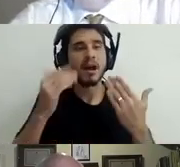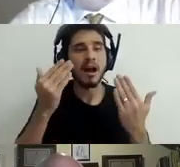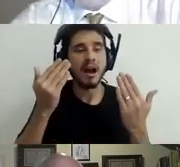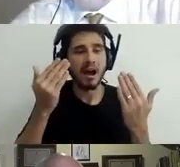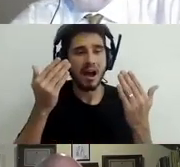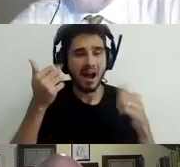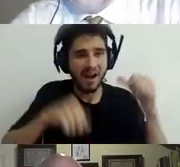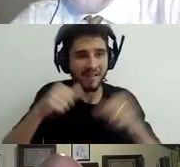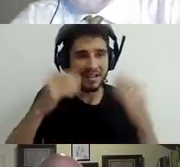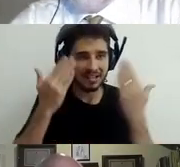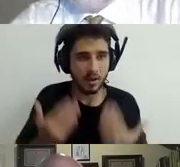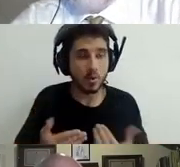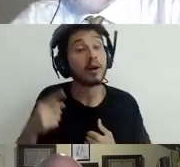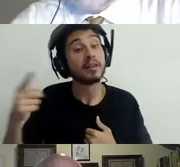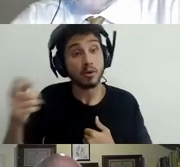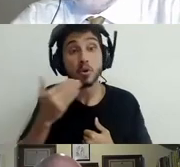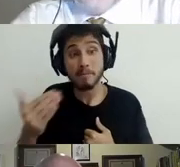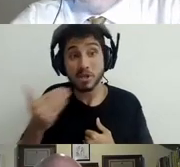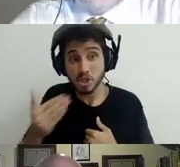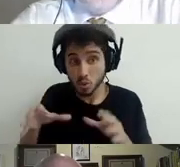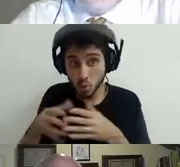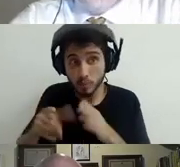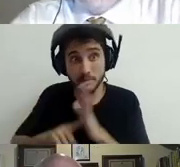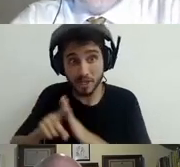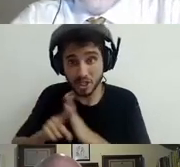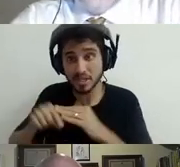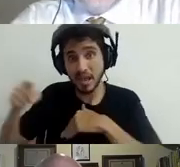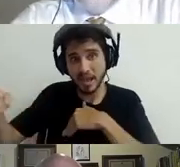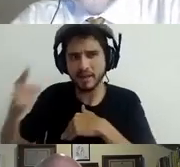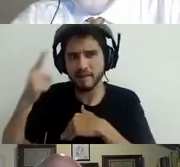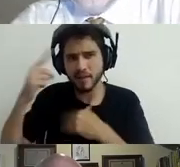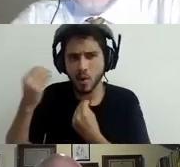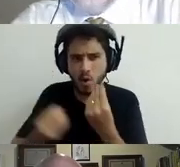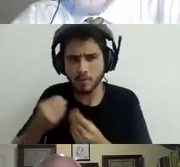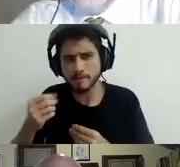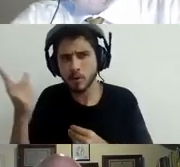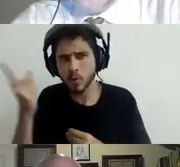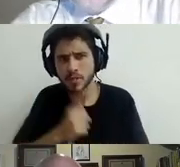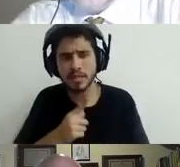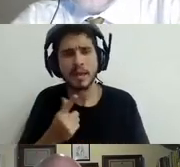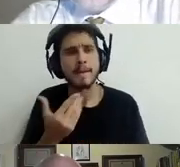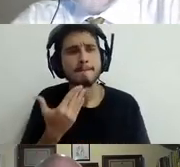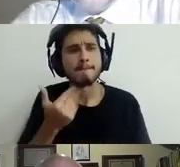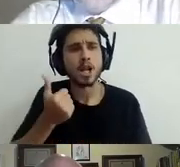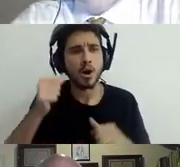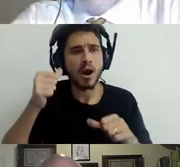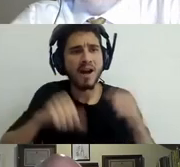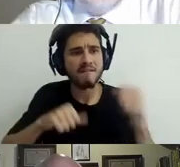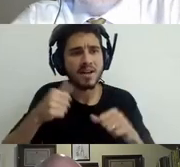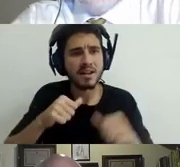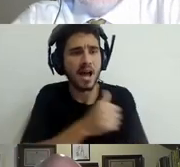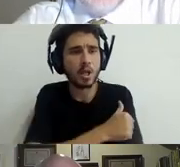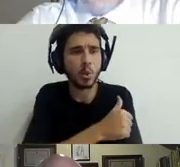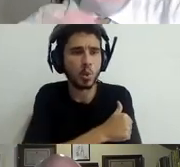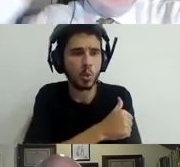alternatives way of assessing students so that we don't have to rely on these mass exams and huge